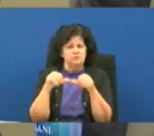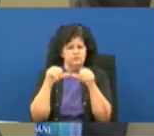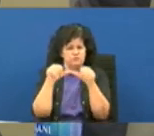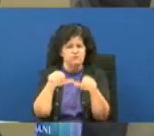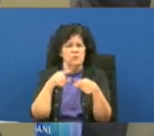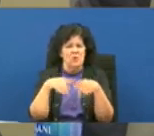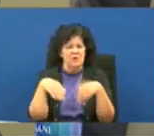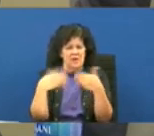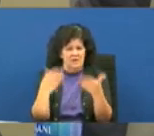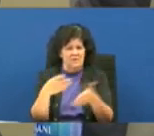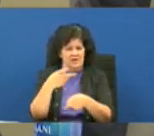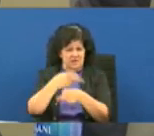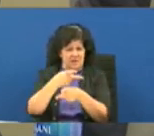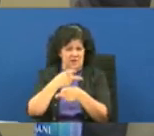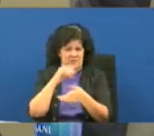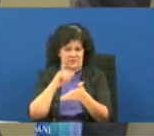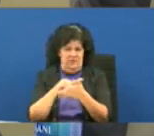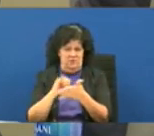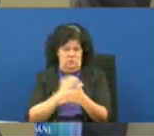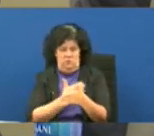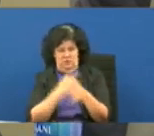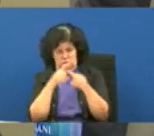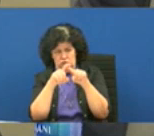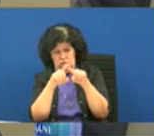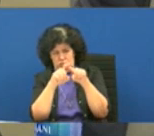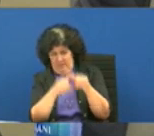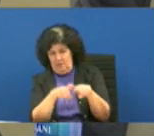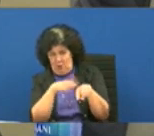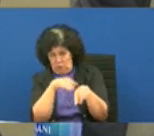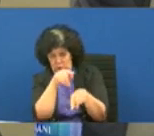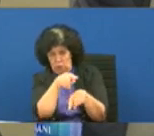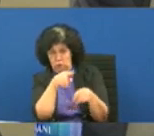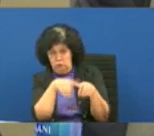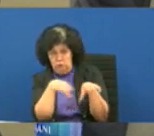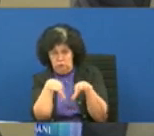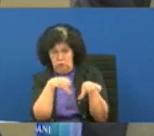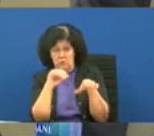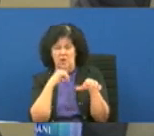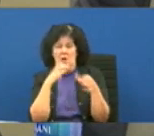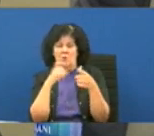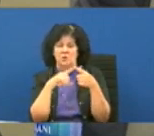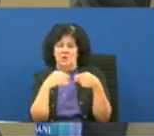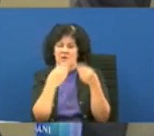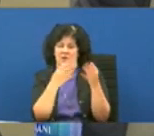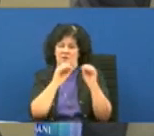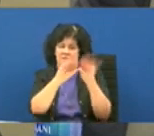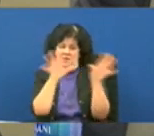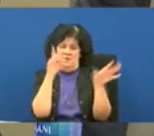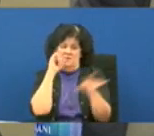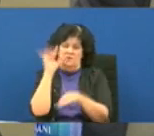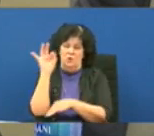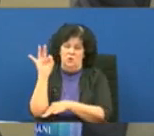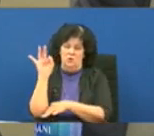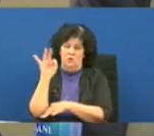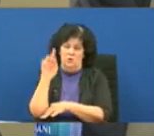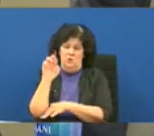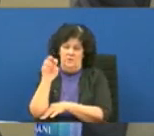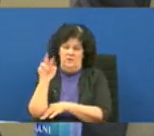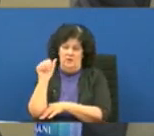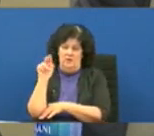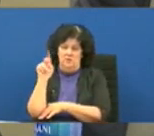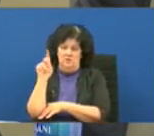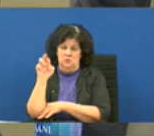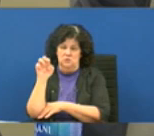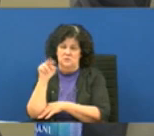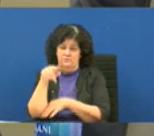you guys were put in uh in place to do and um i want to clear something else up for reverend anderson i know you were asking for